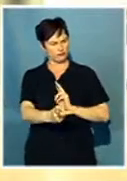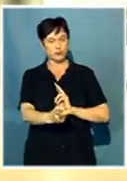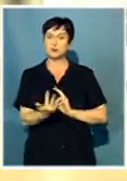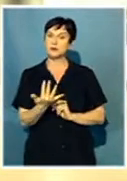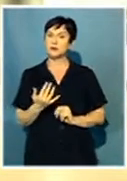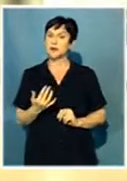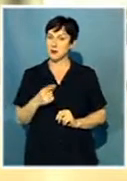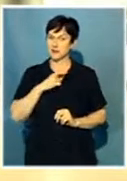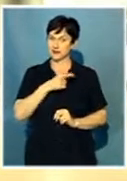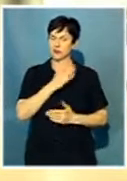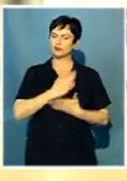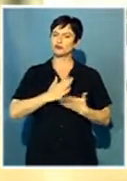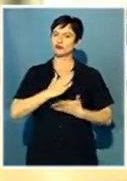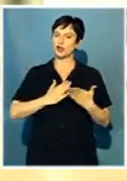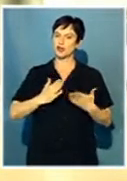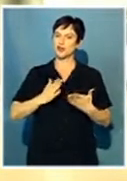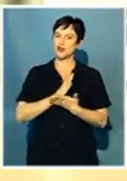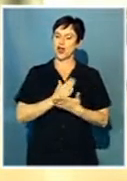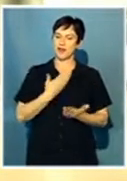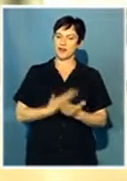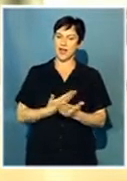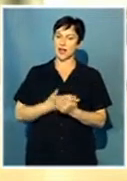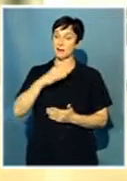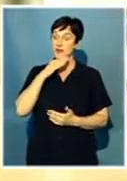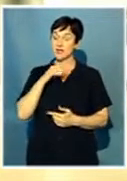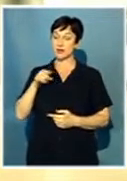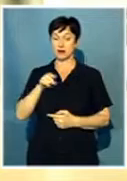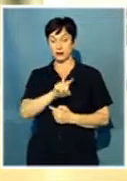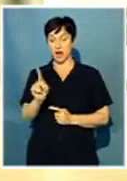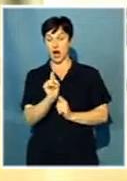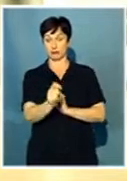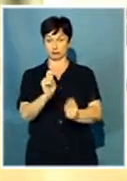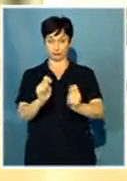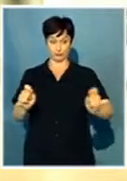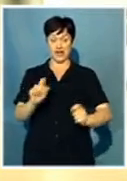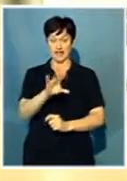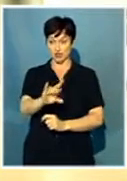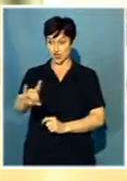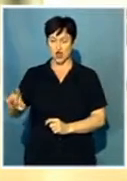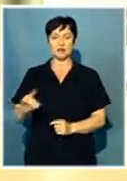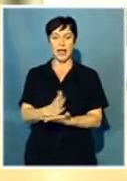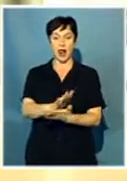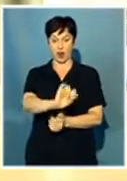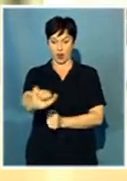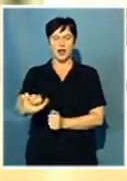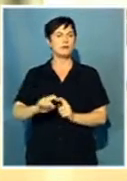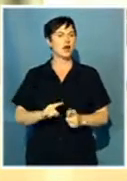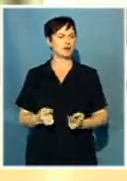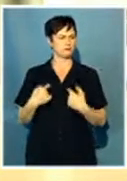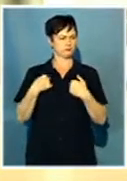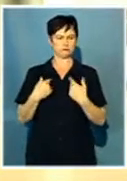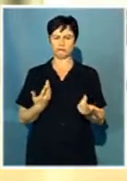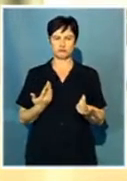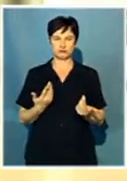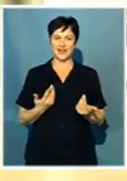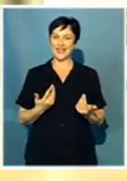share offer, which actually represents a significant premium to the cash offer that everybody else has been given. Not only that, but this was designed so that no one